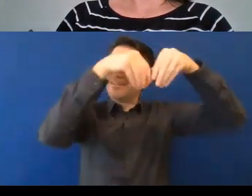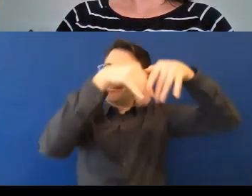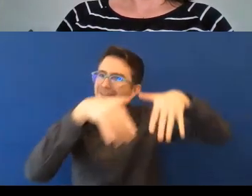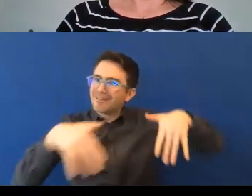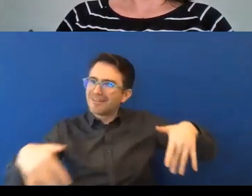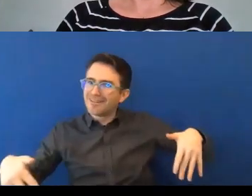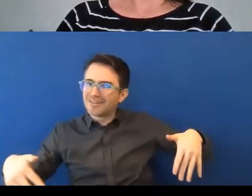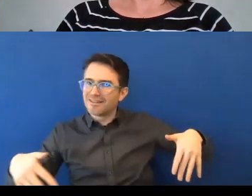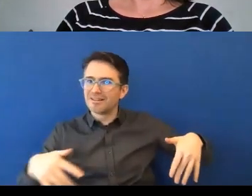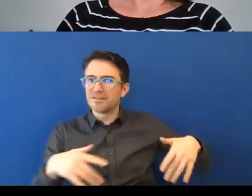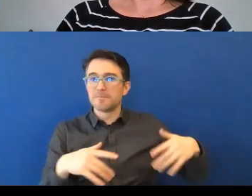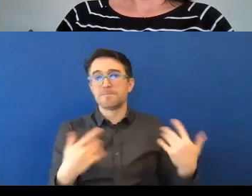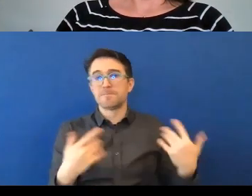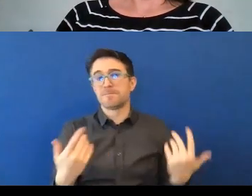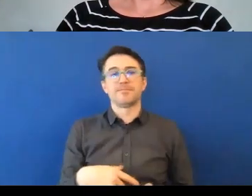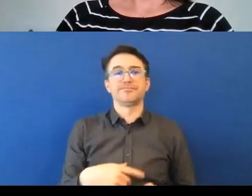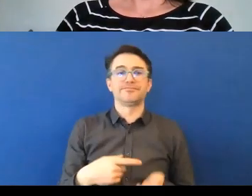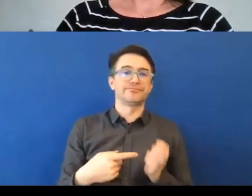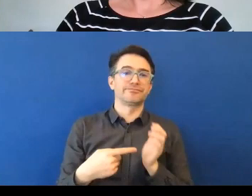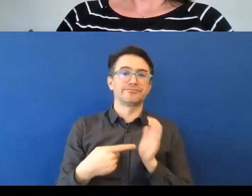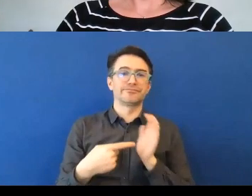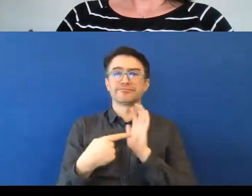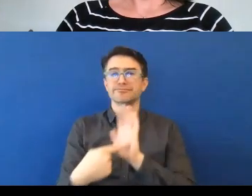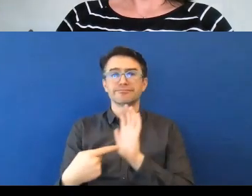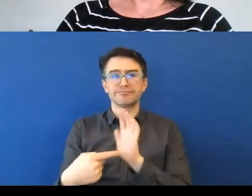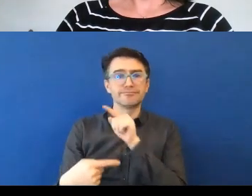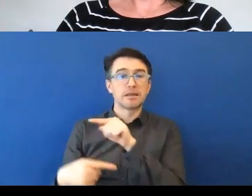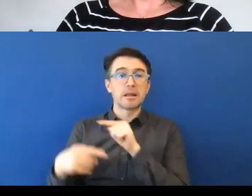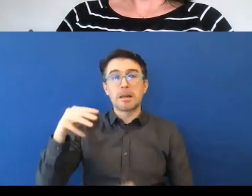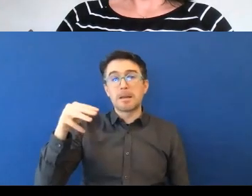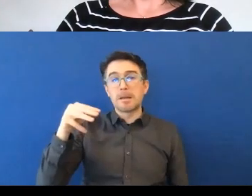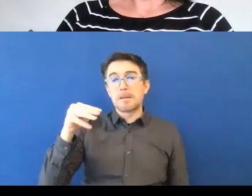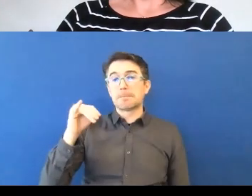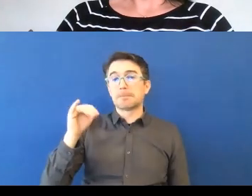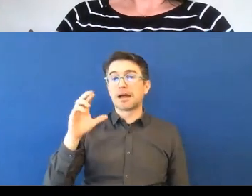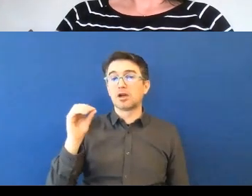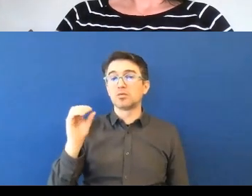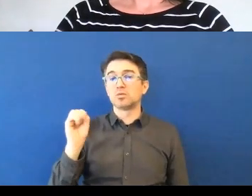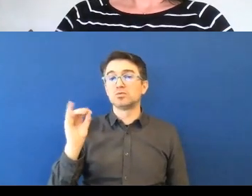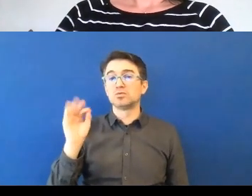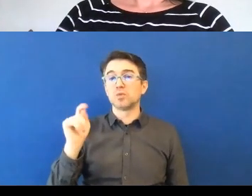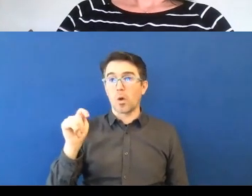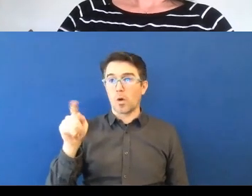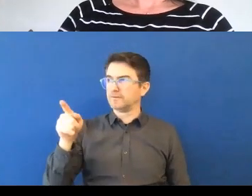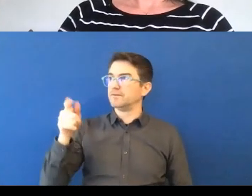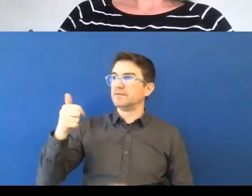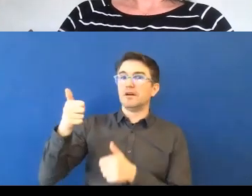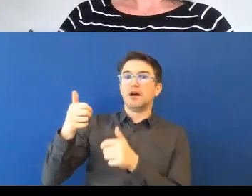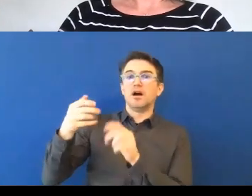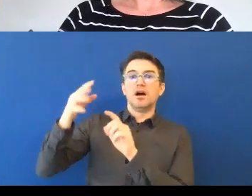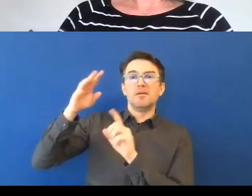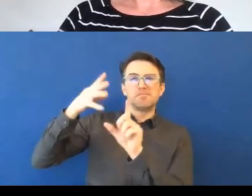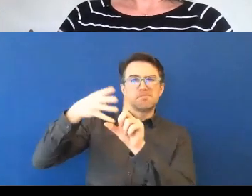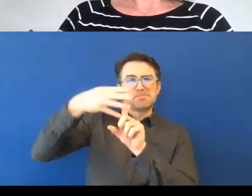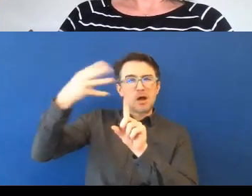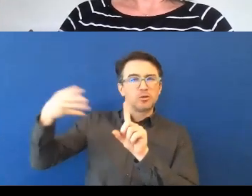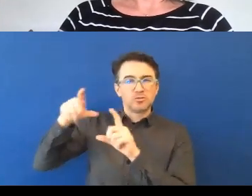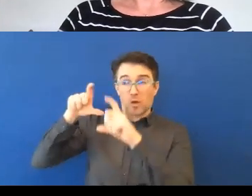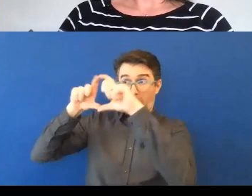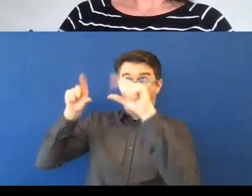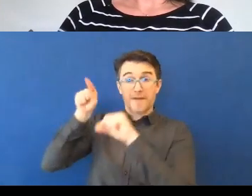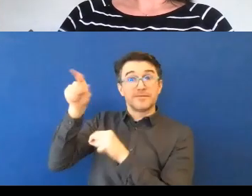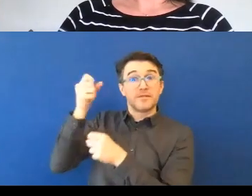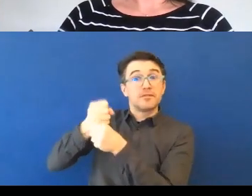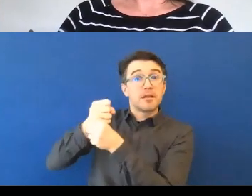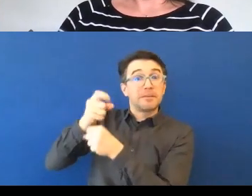promoted. And for people to see that that being out about your neurodiversity isn't going to be career